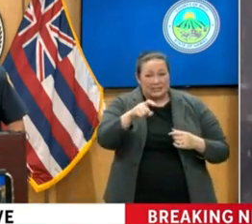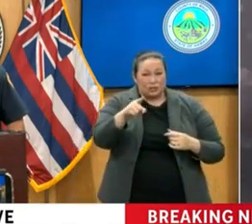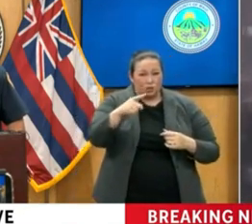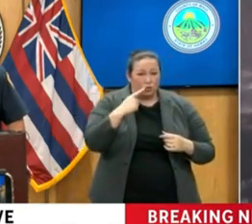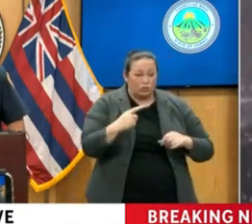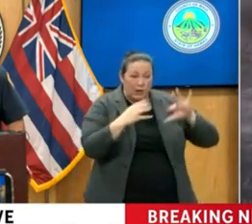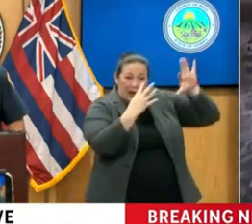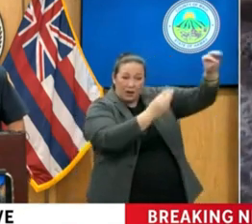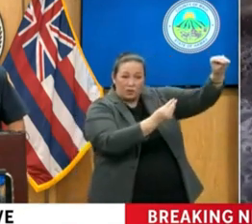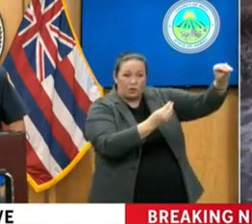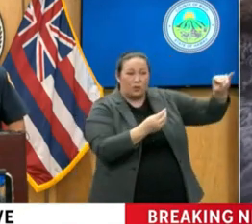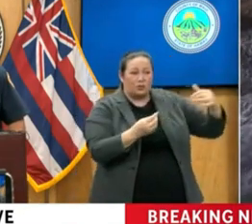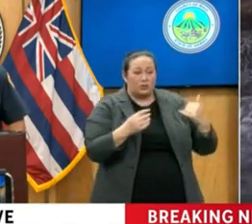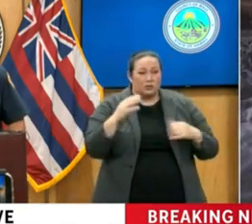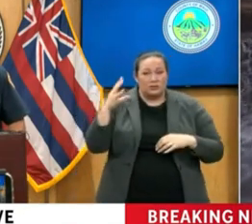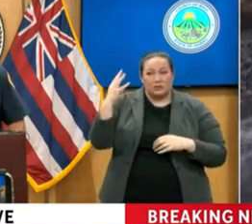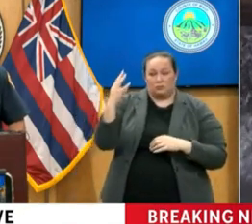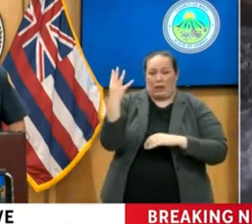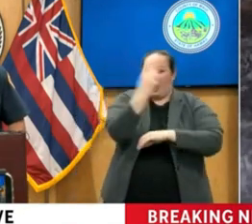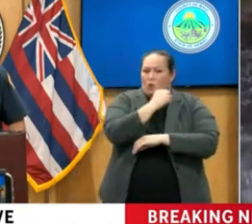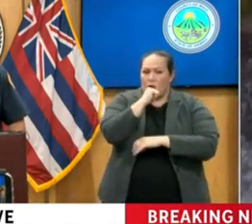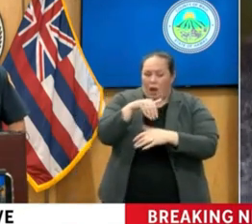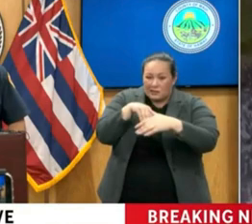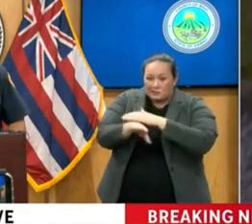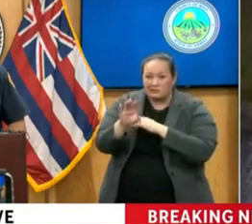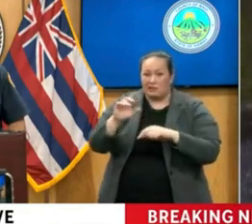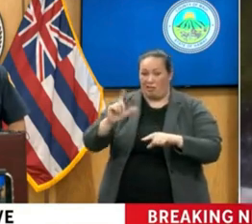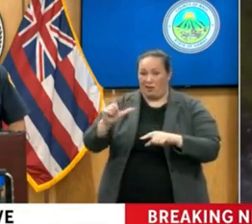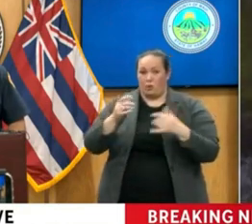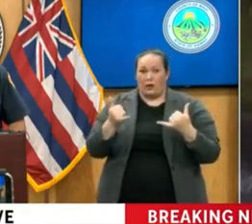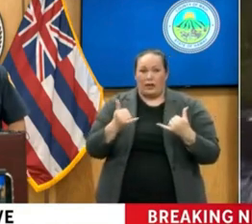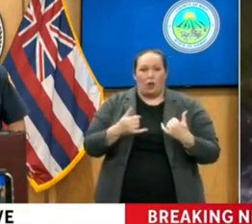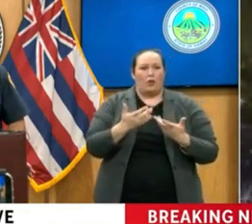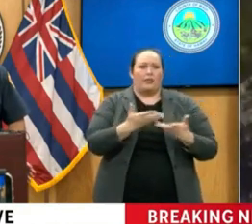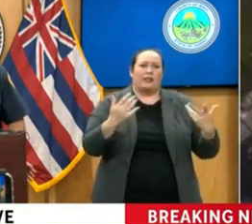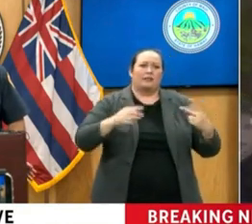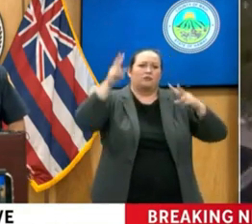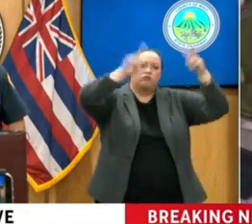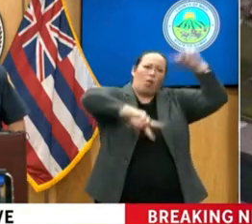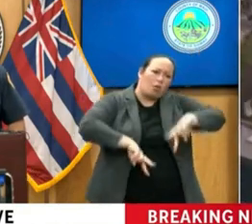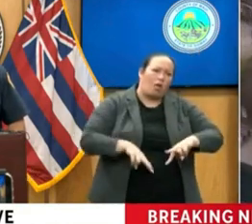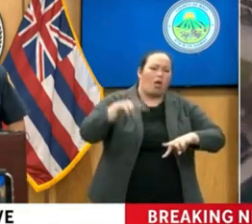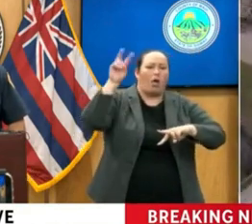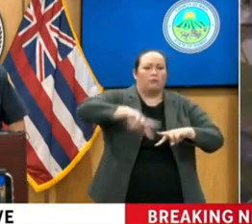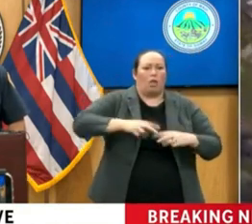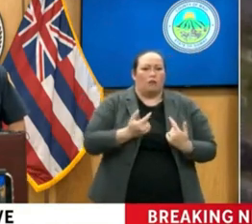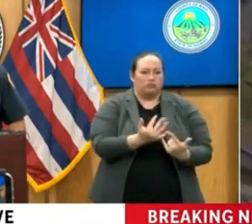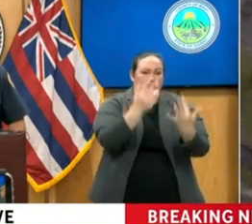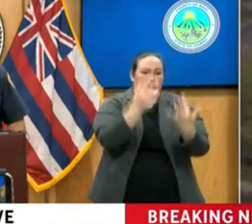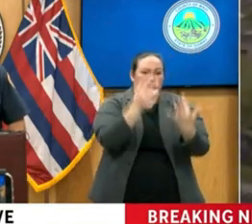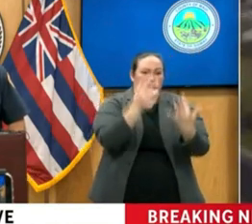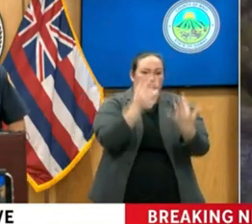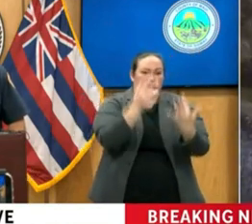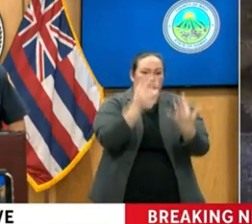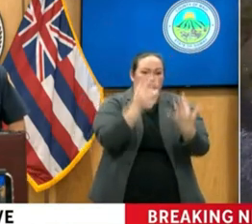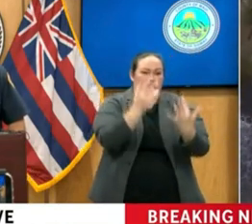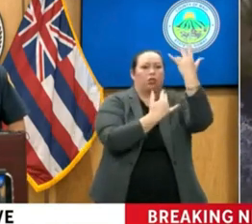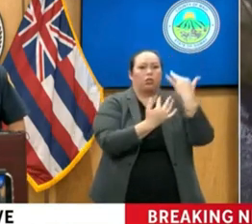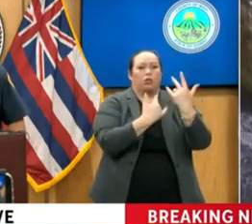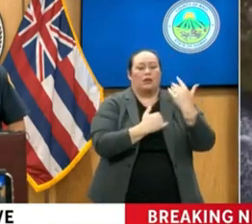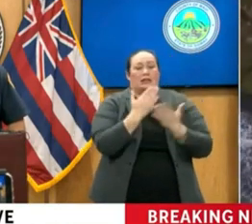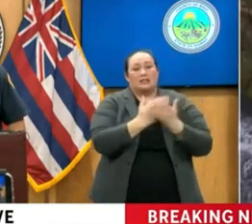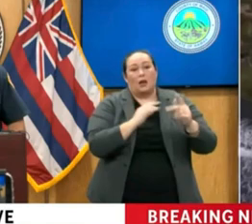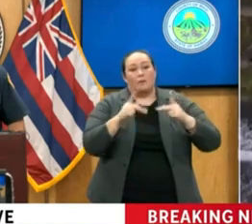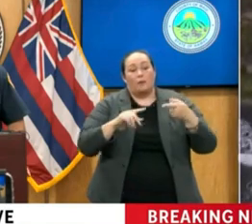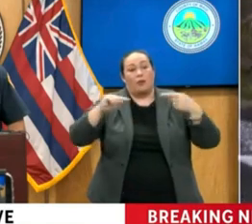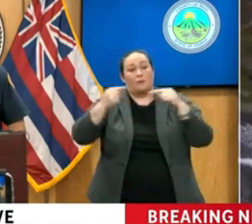it's still very, very hazardous in the burn areas. Things are falling every minute around us. And there have been some people